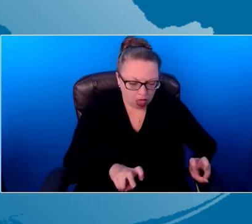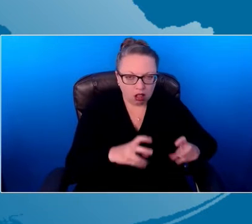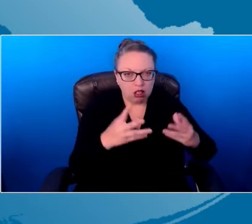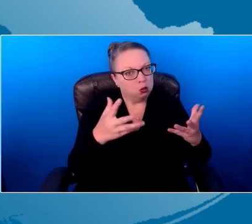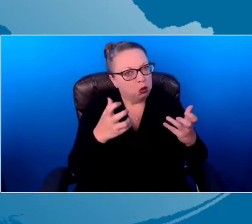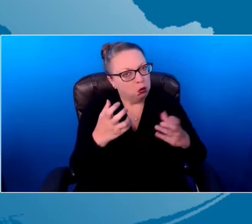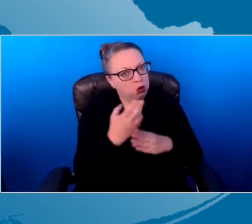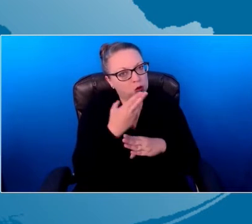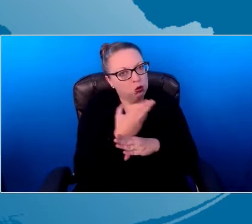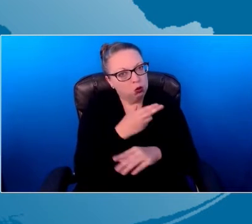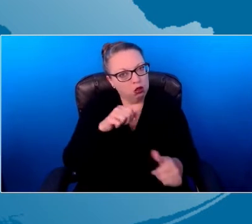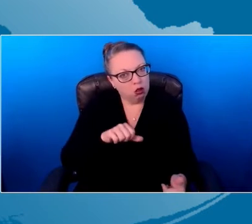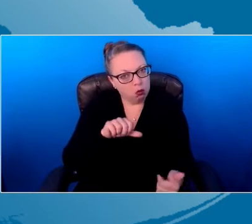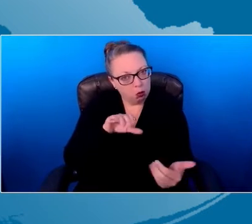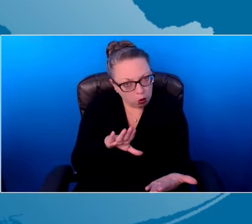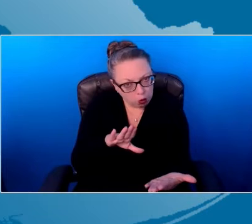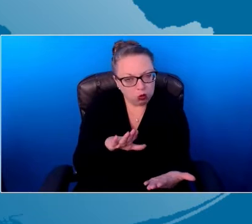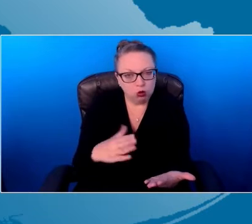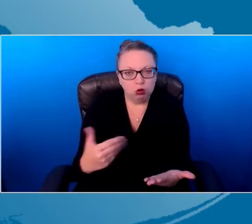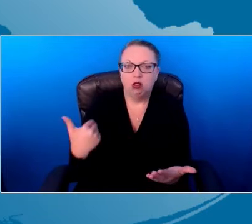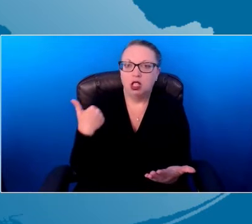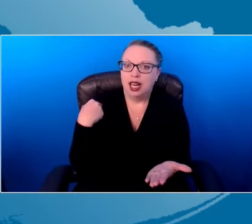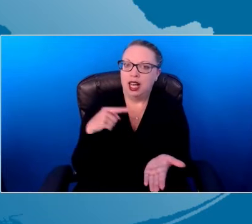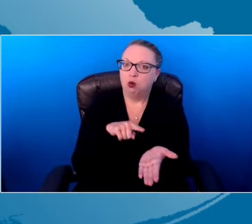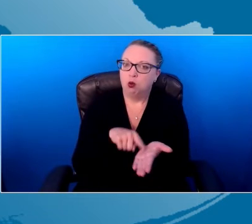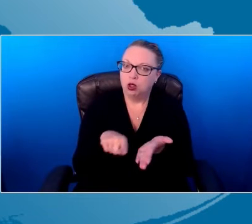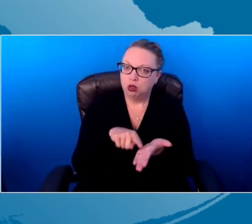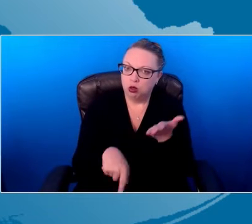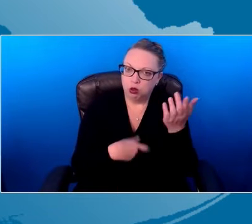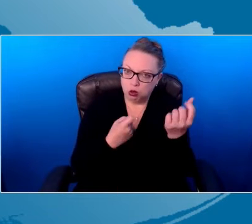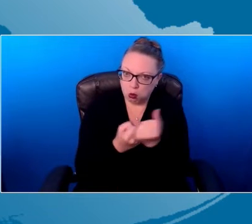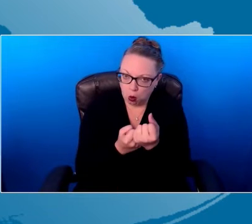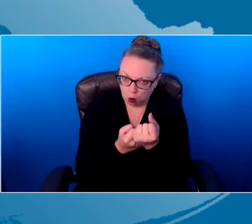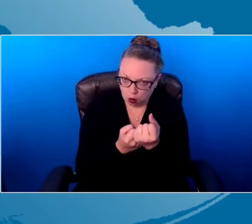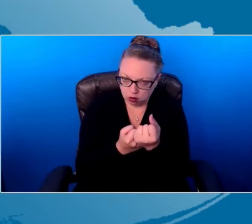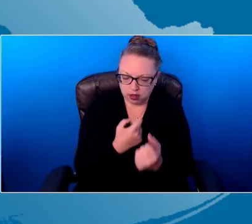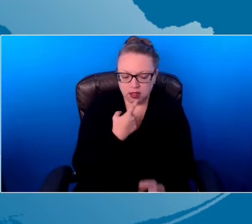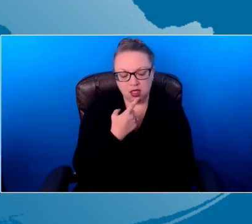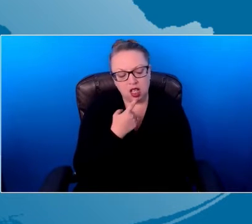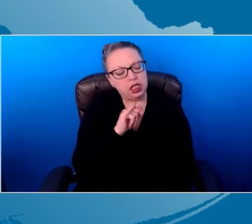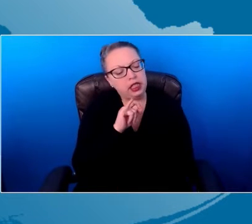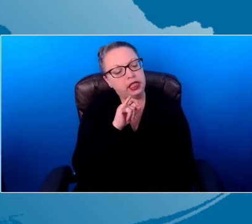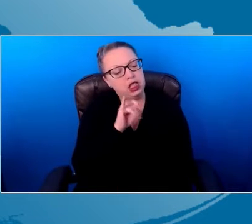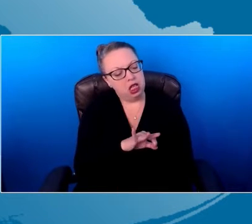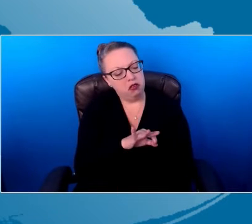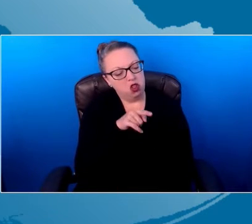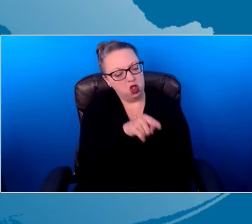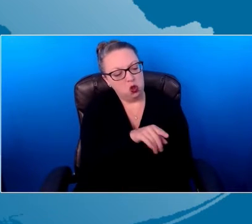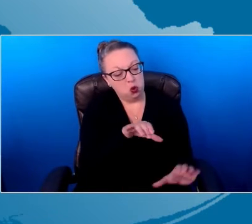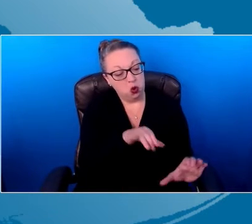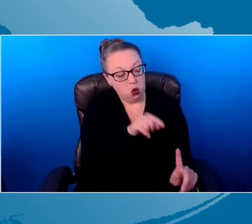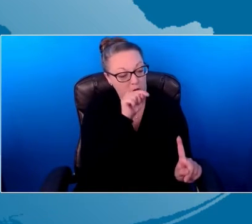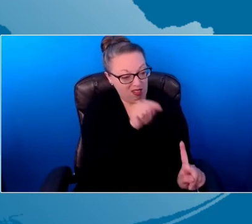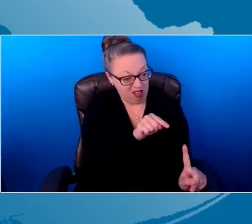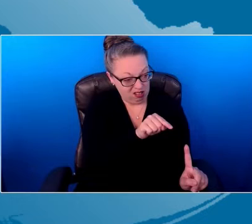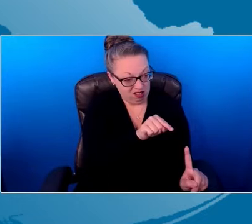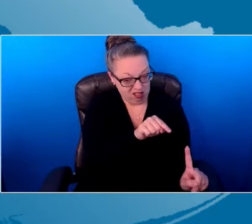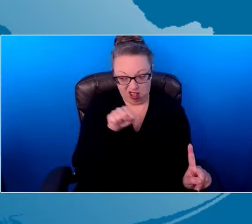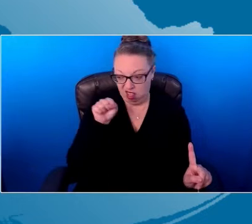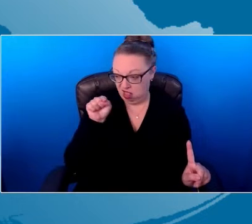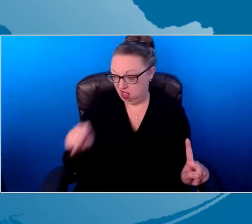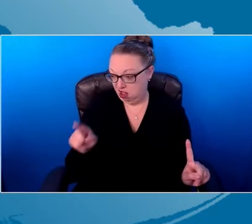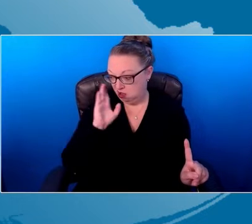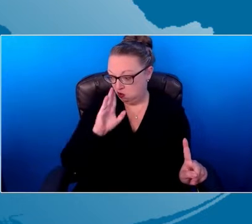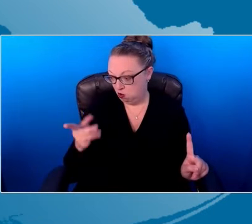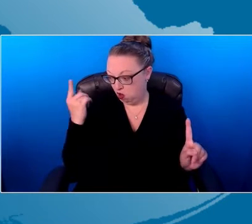that had research behind it that said, if you use these practices, you get these positive outcomes. And so what we found